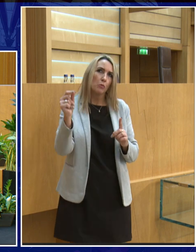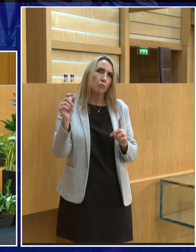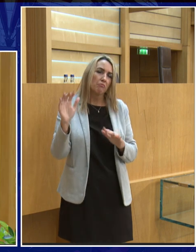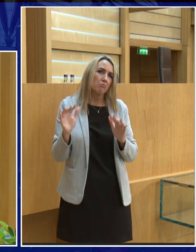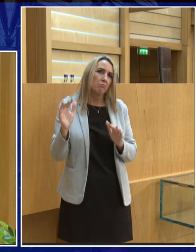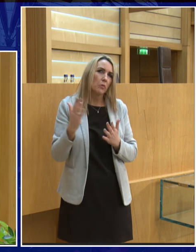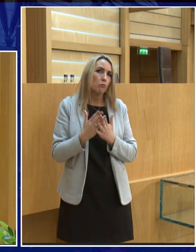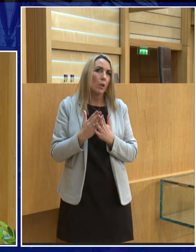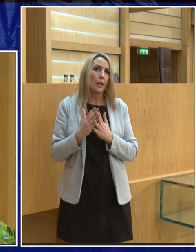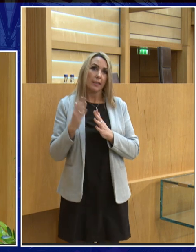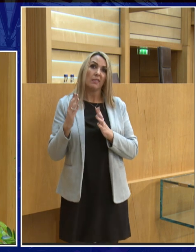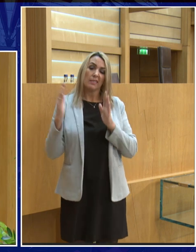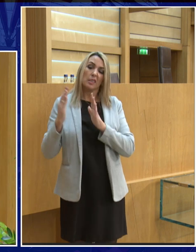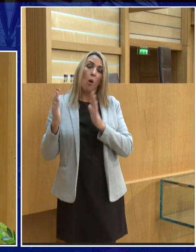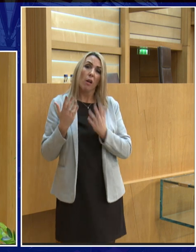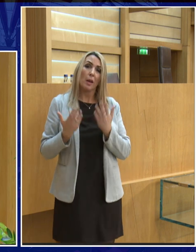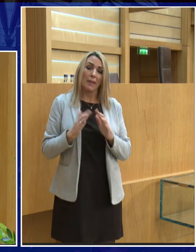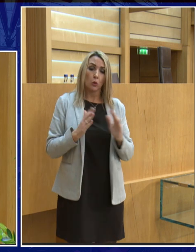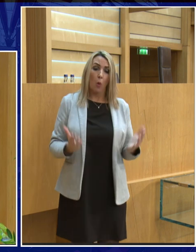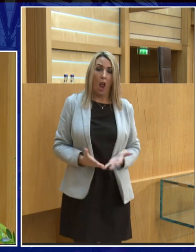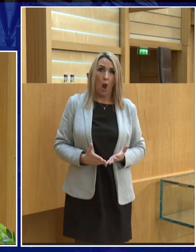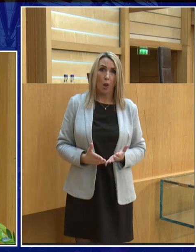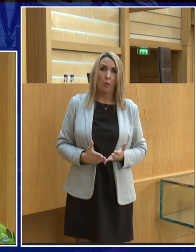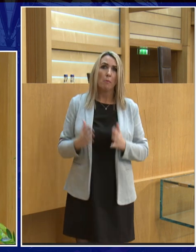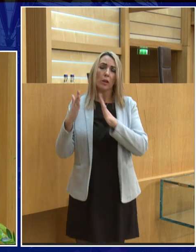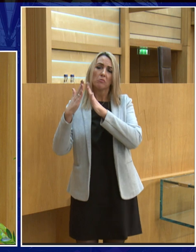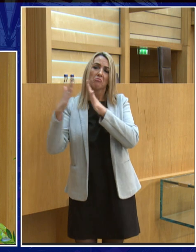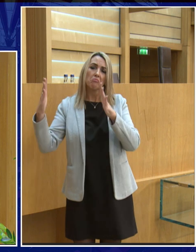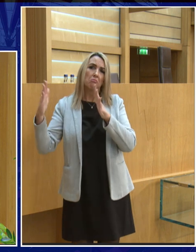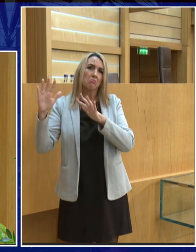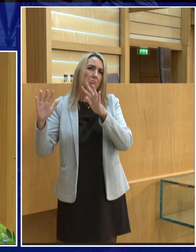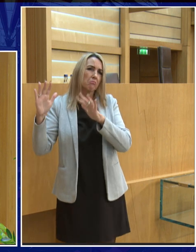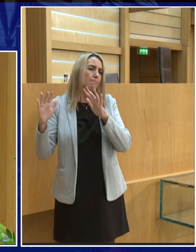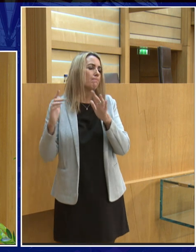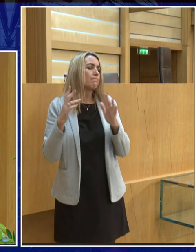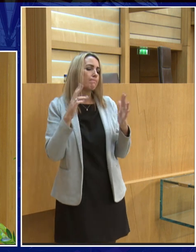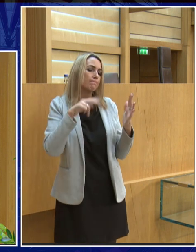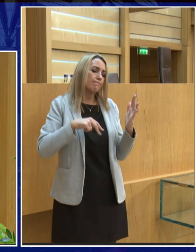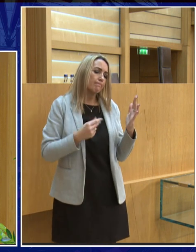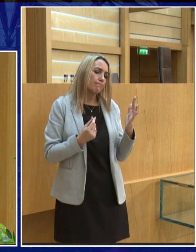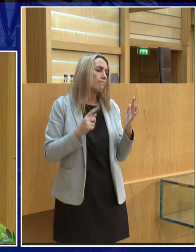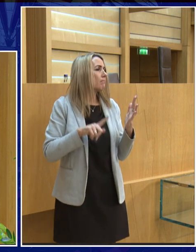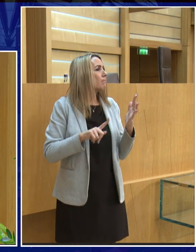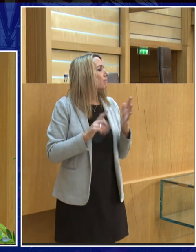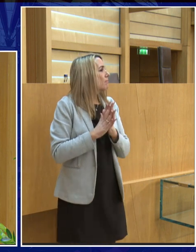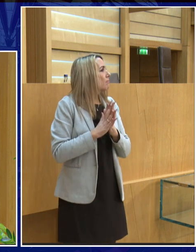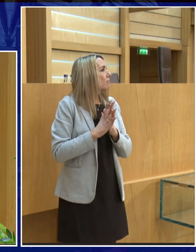significantly smaller than the earth but its diameter is actual tilt rotation distance from earth diameter